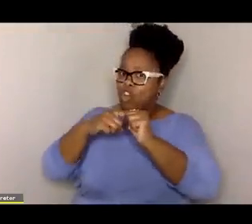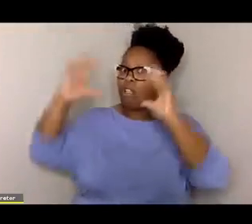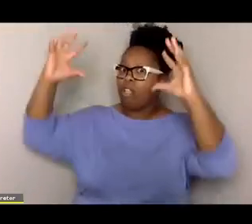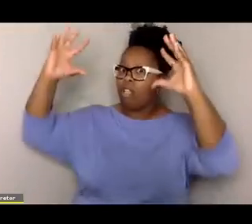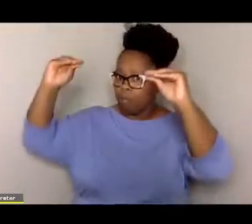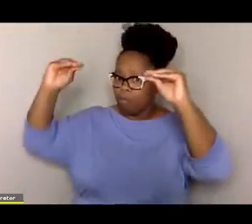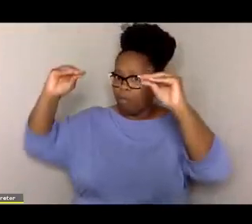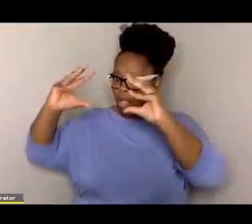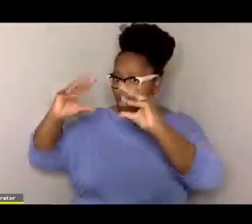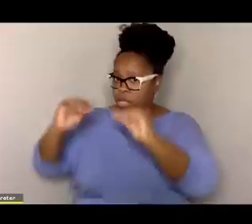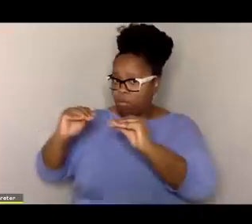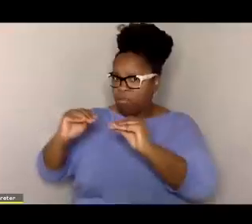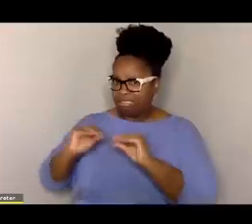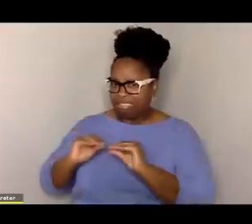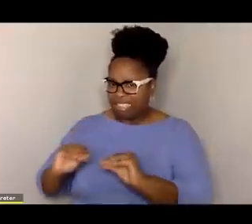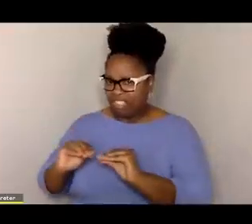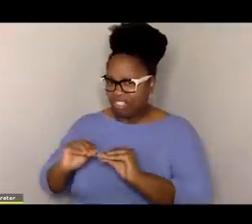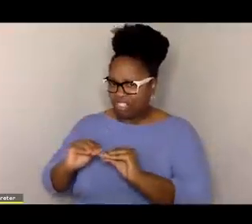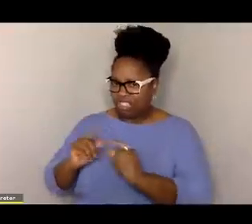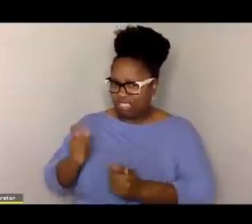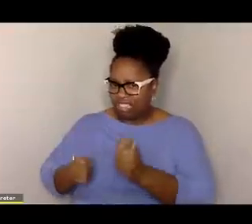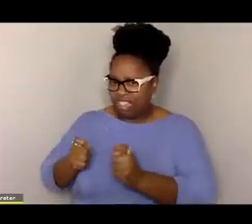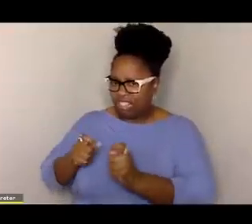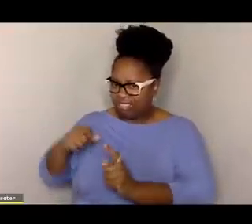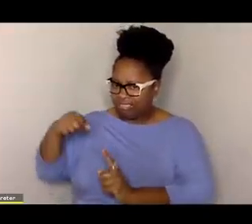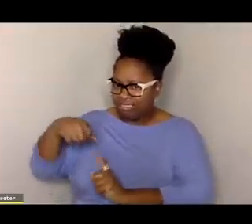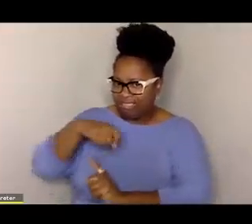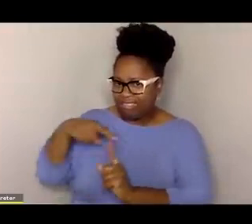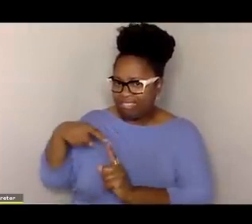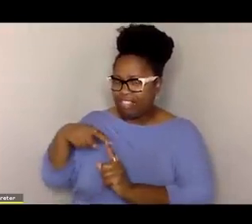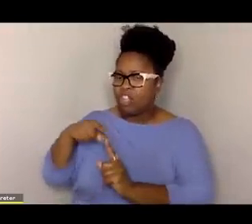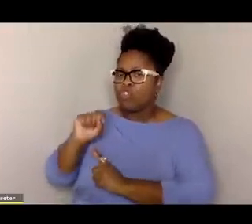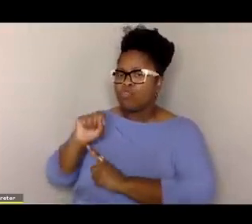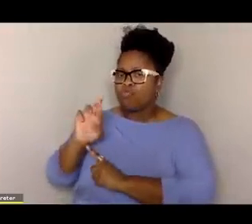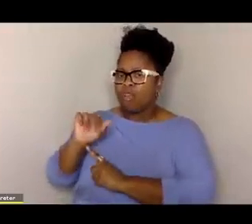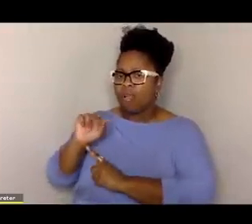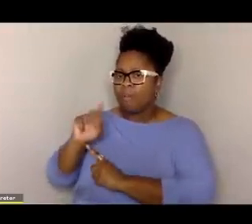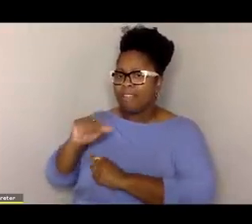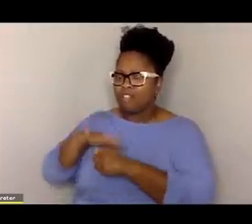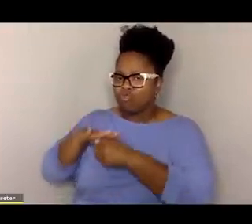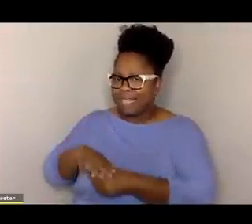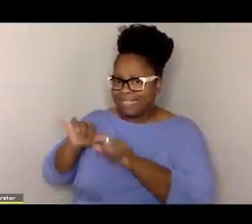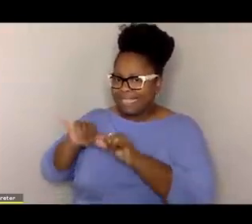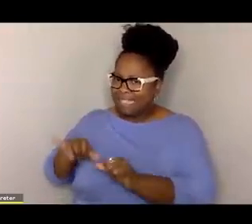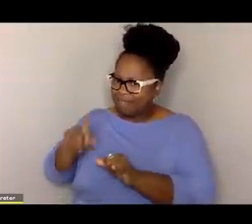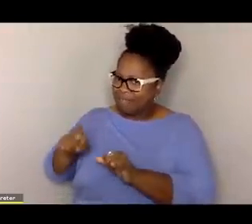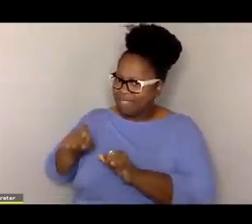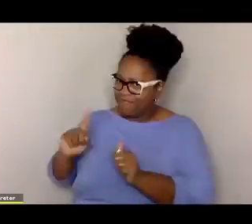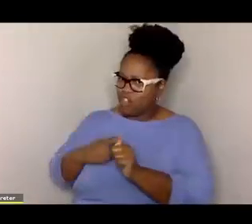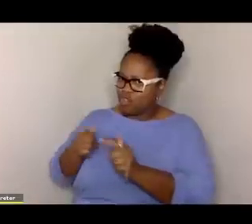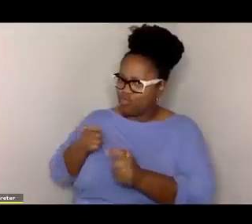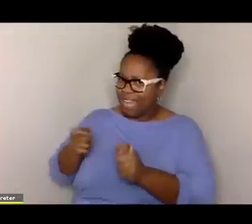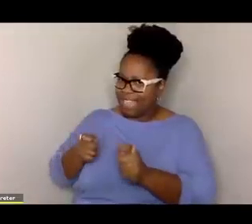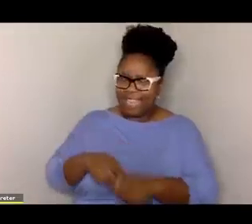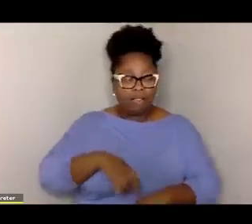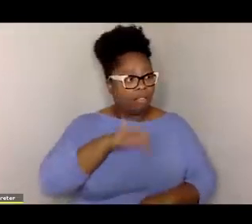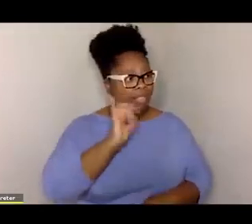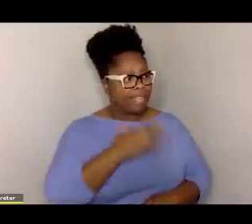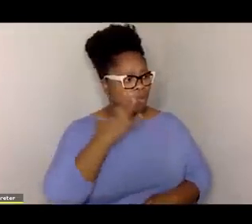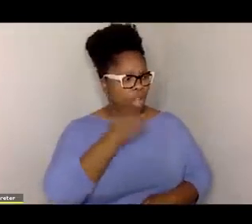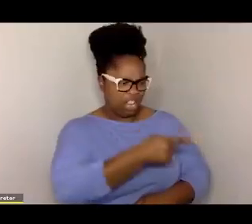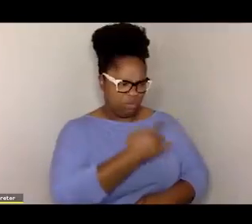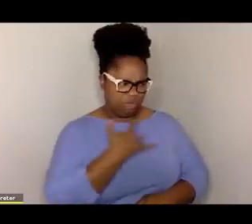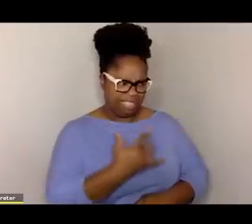trauma altered stress response systems that originate in the lower part of the brain. OK, so it's why you also